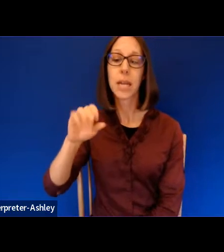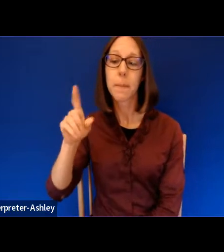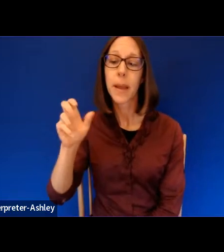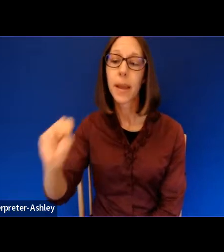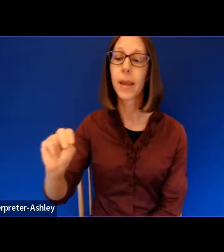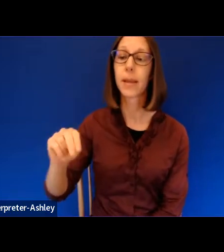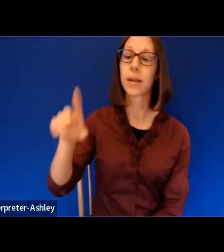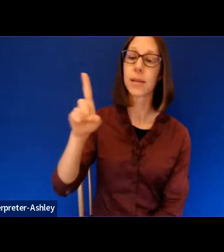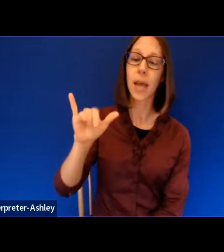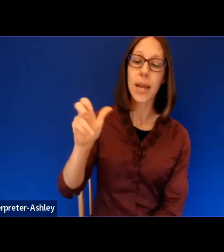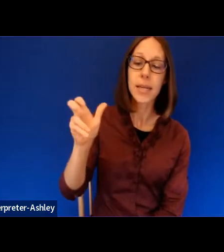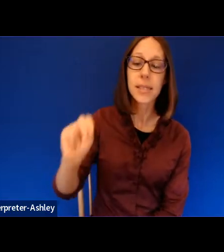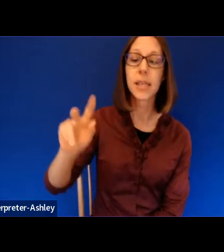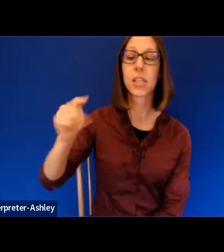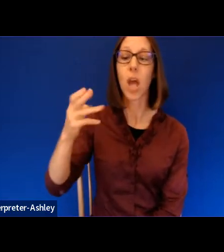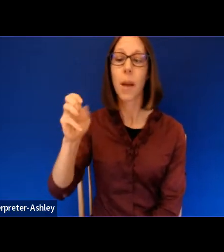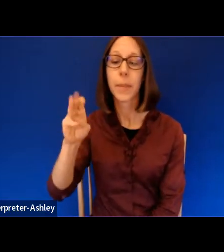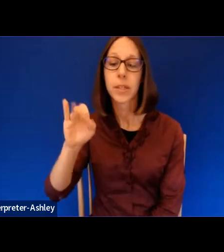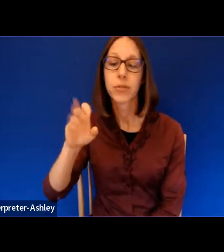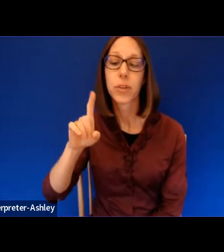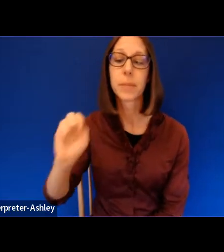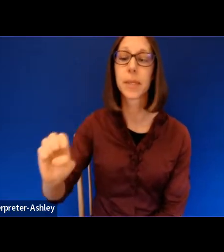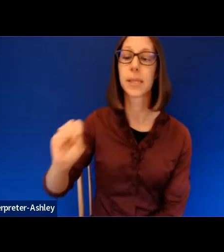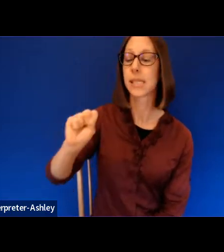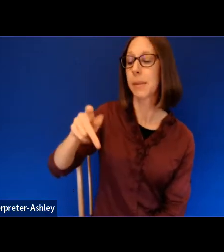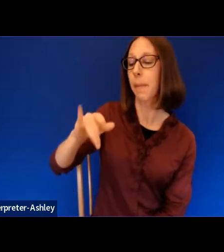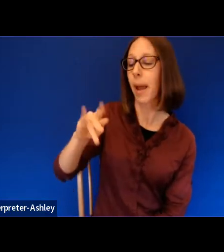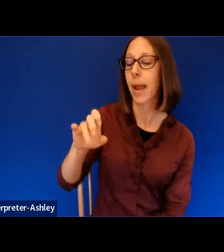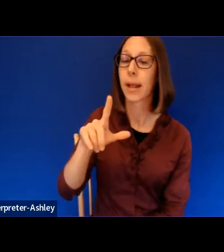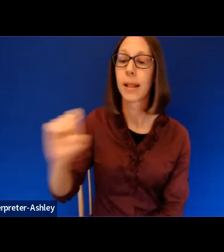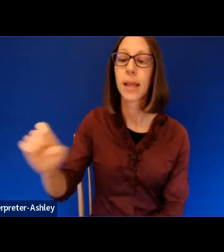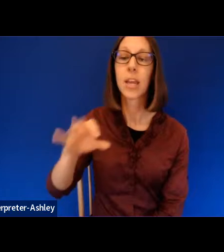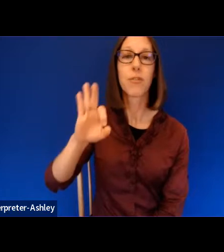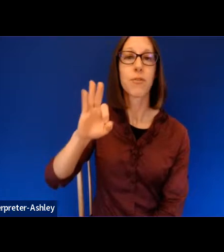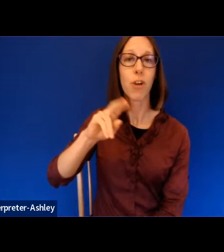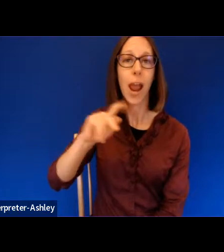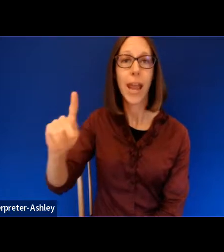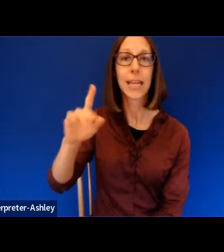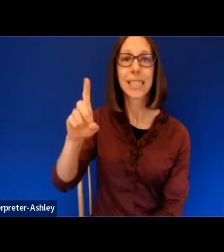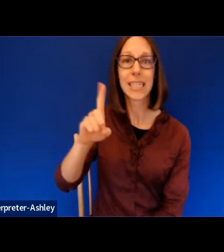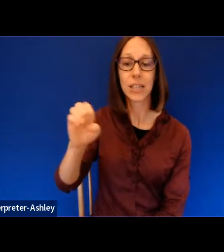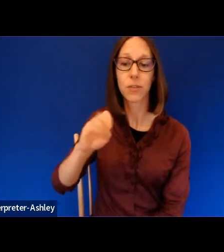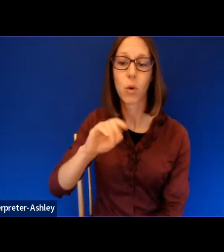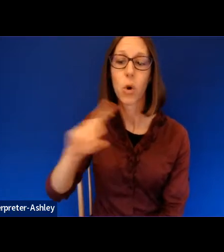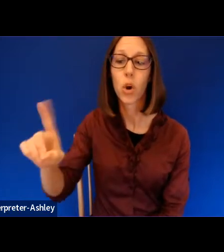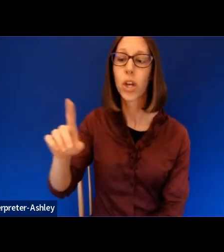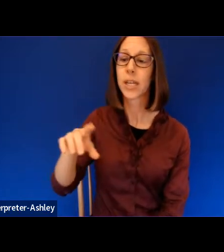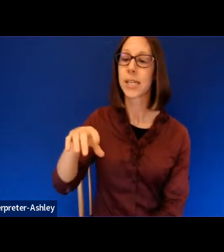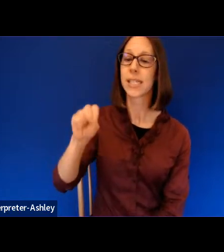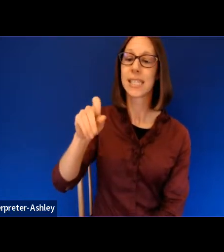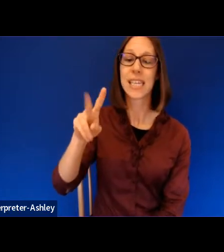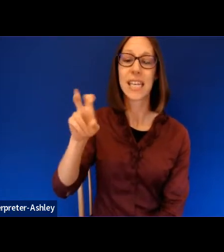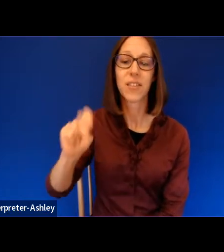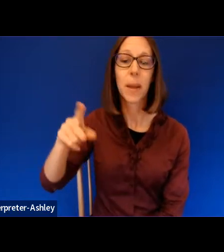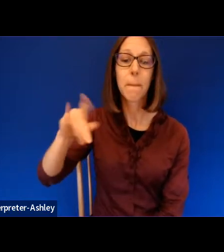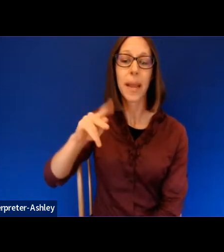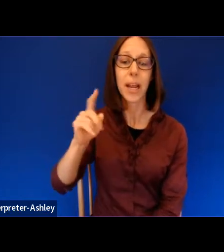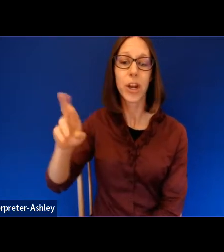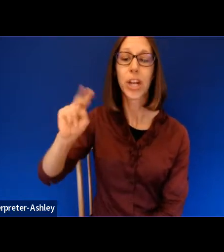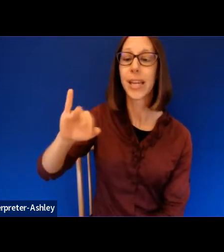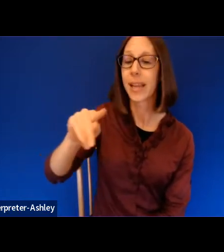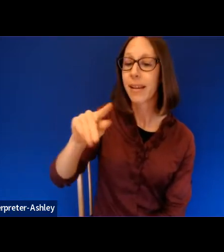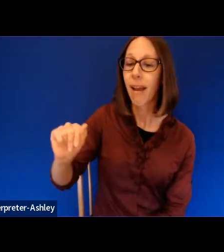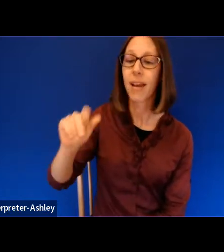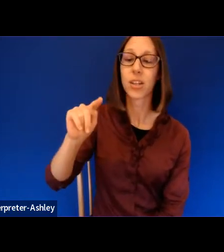.O. Wilson, Spike Lee, Mira Nair, Frank DeFord, Stephen Pinker, Nina Totenberg, Susan Laurie Parks,